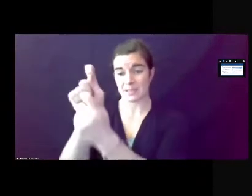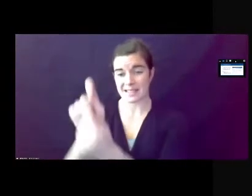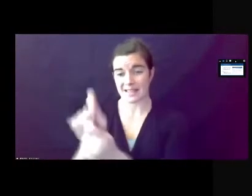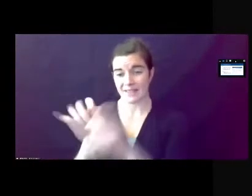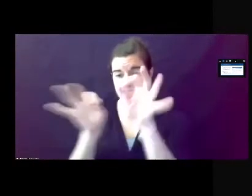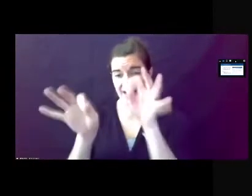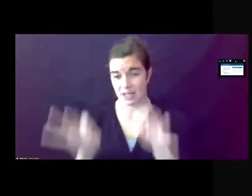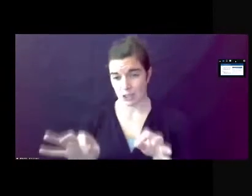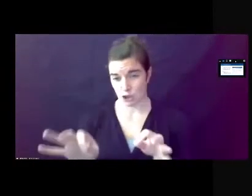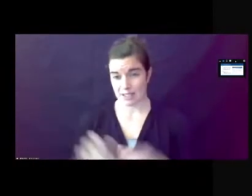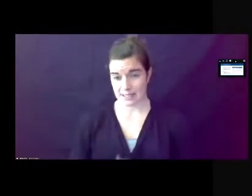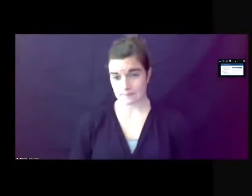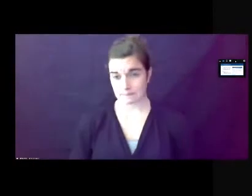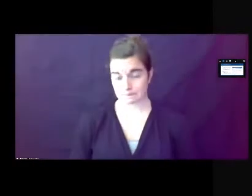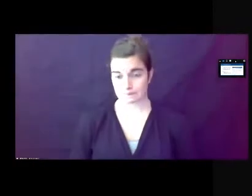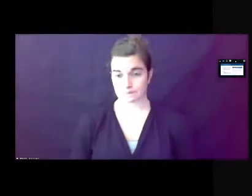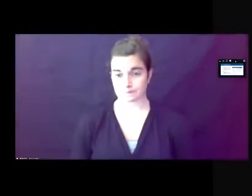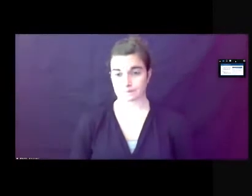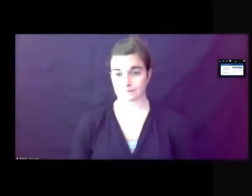the code.